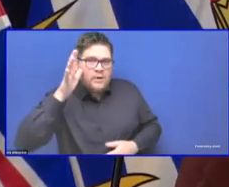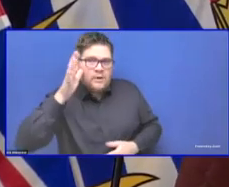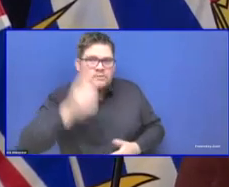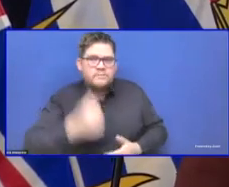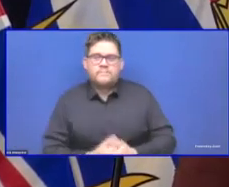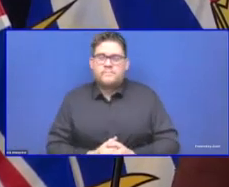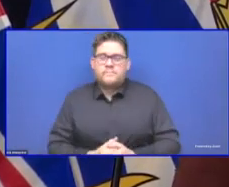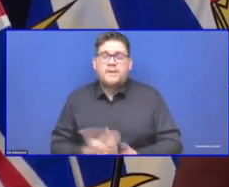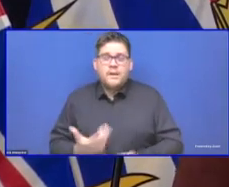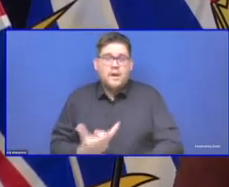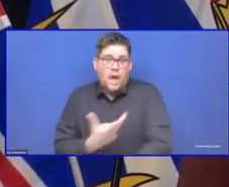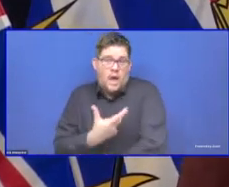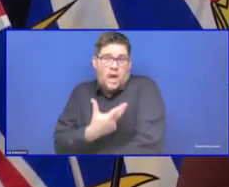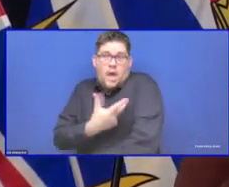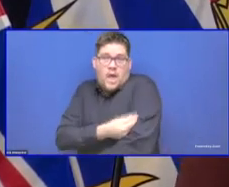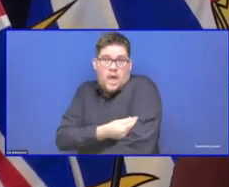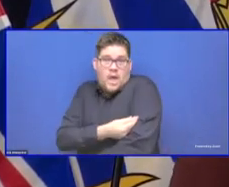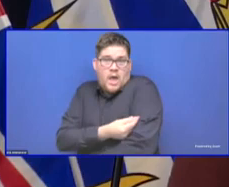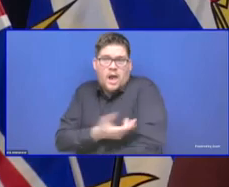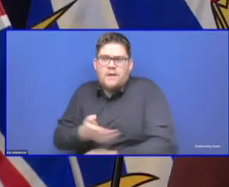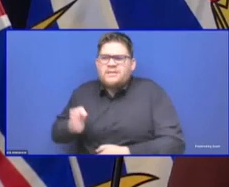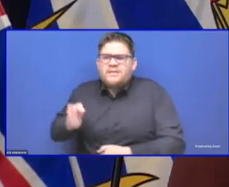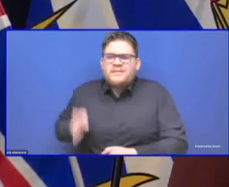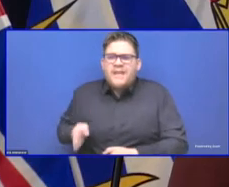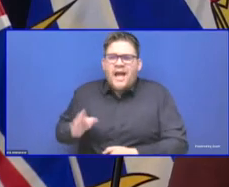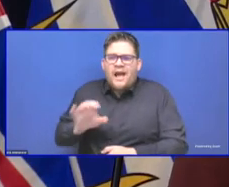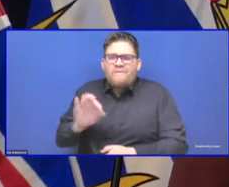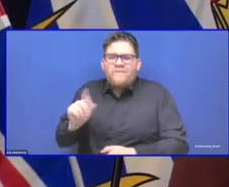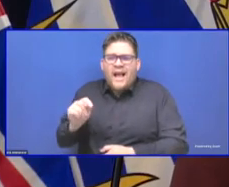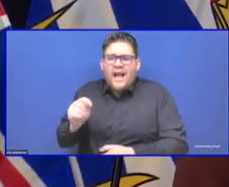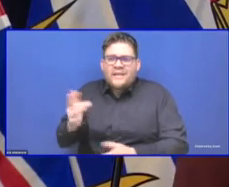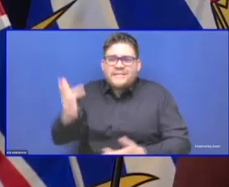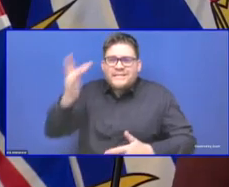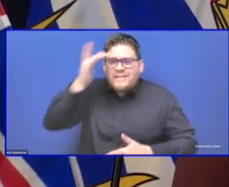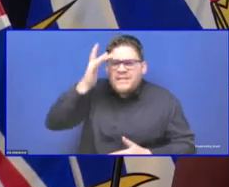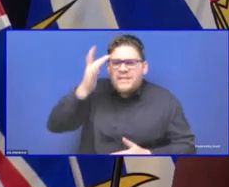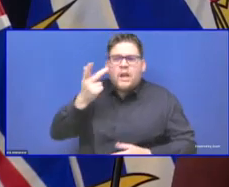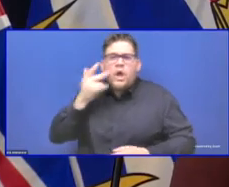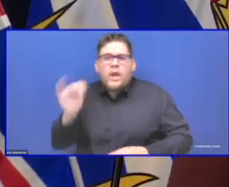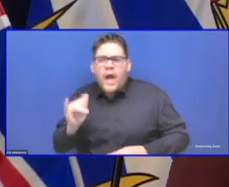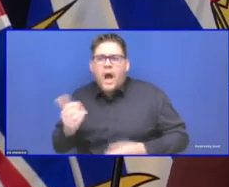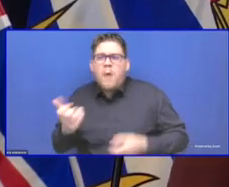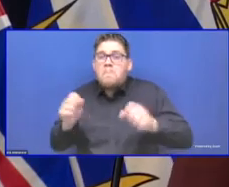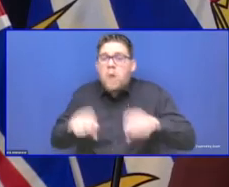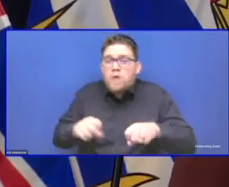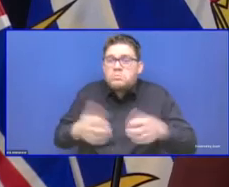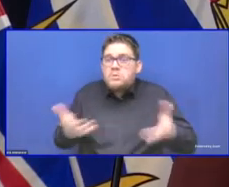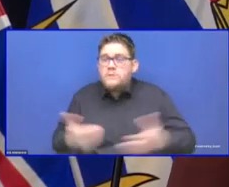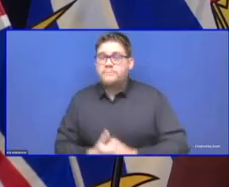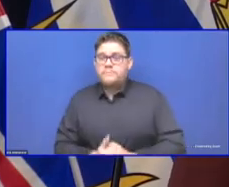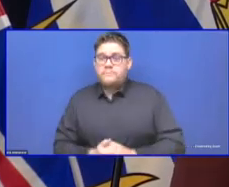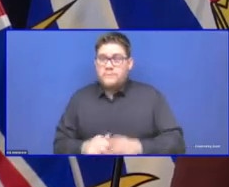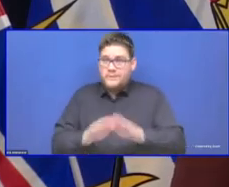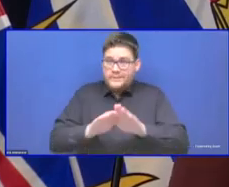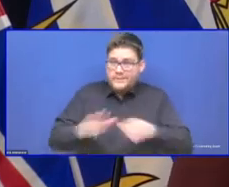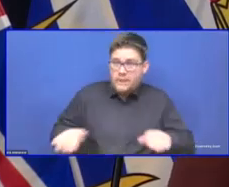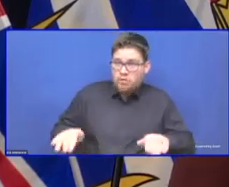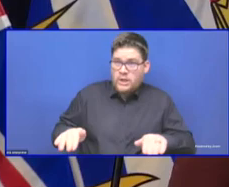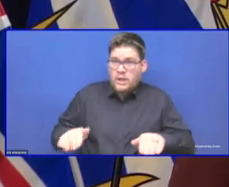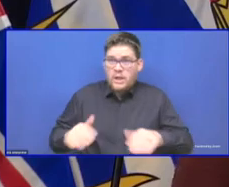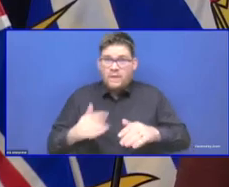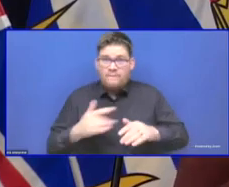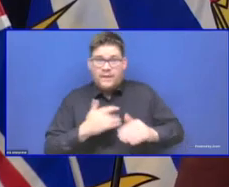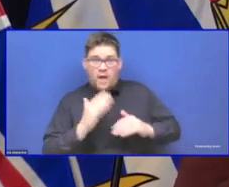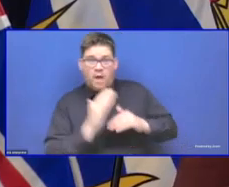making sure we have immunizers that know how to provide immunizations and comfort level to children, especially younger